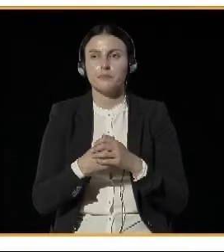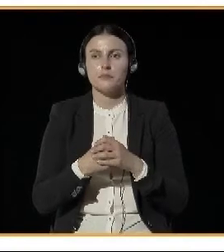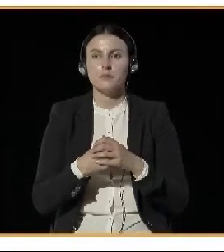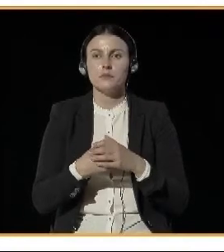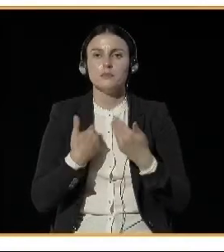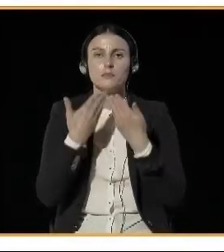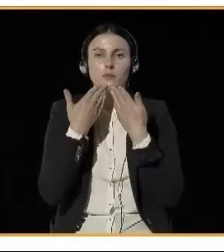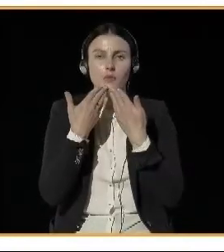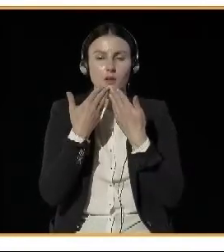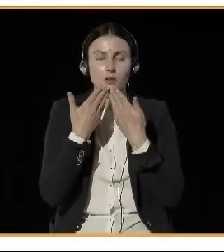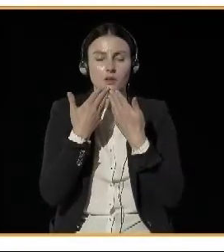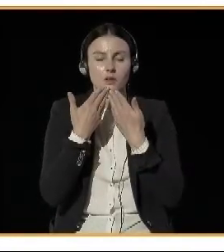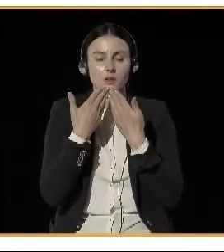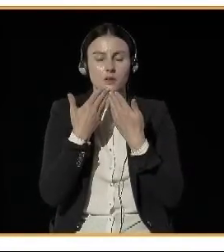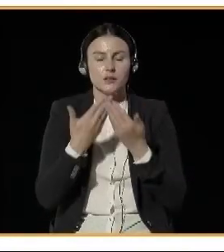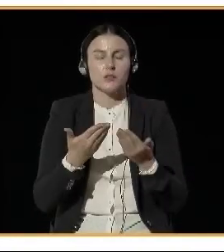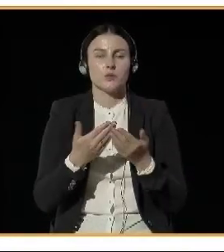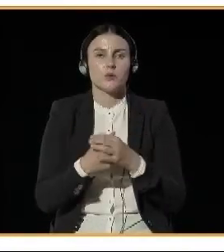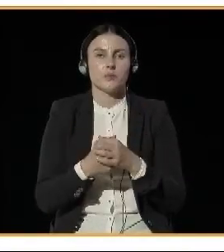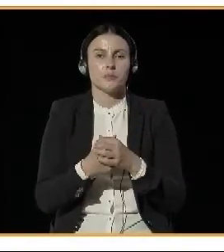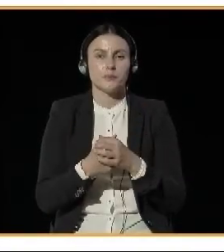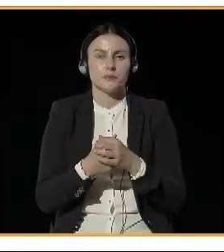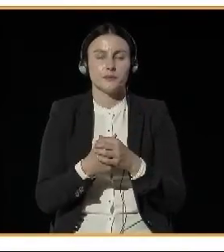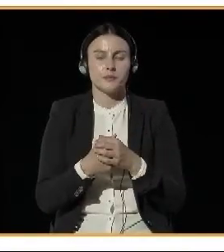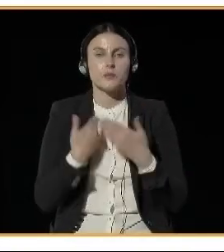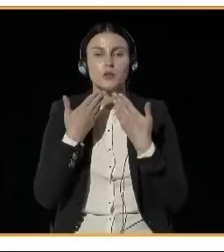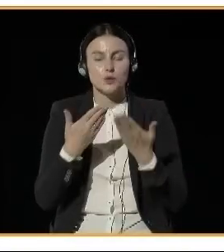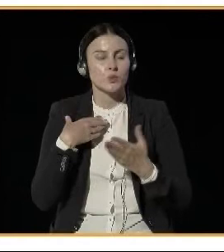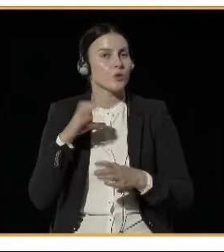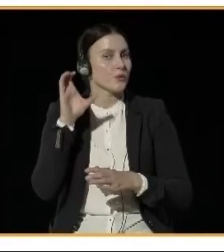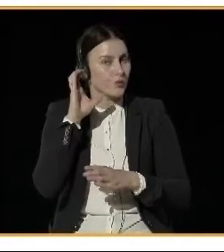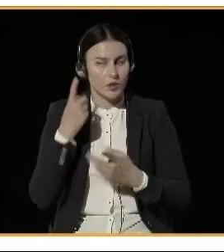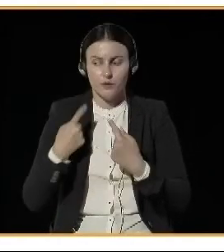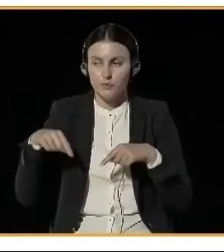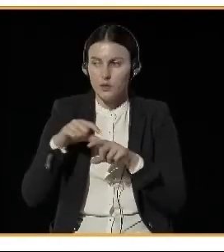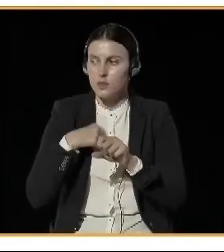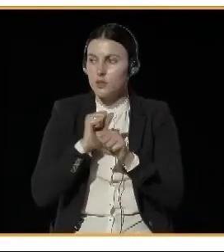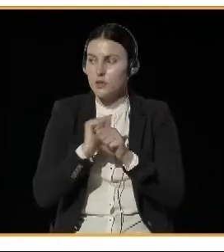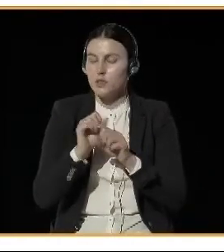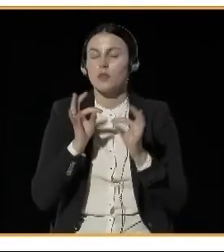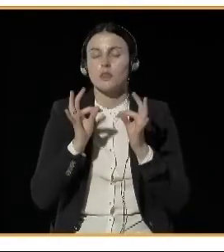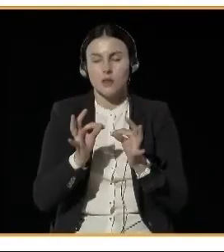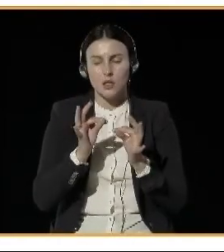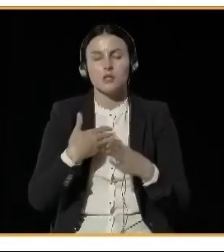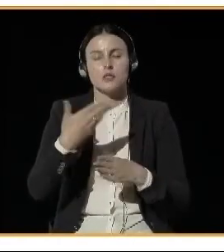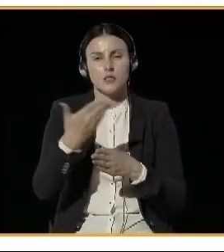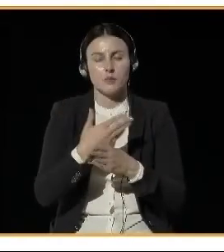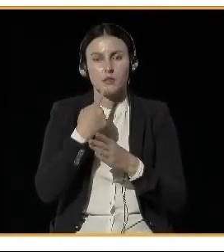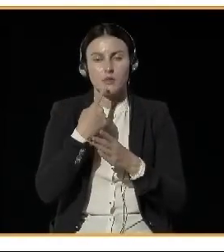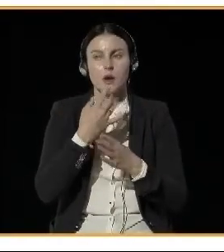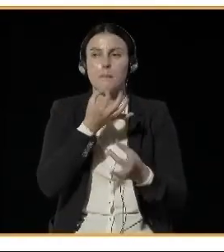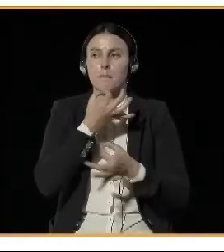for hearing us, and please, you are welcome to ask the questions.